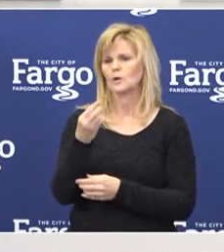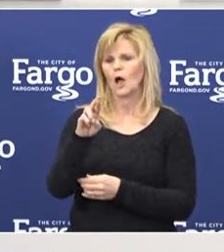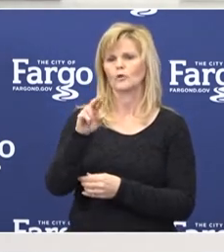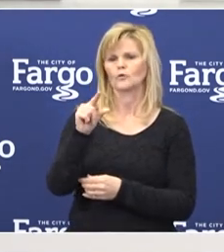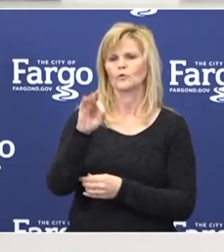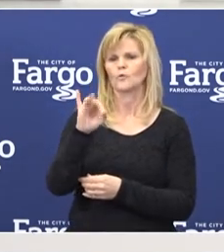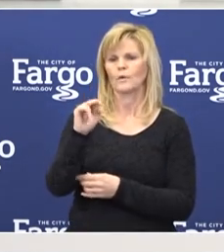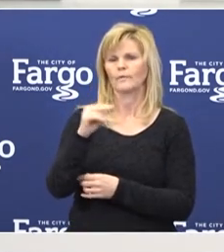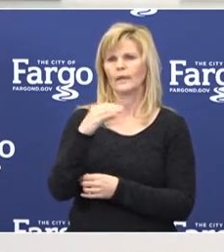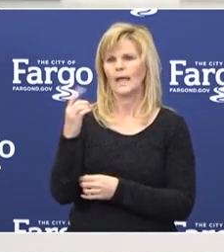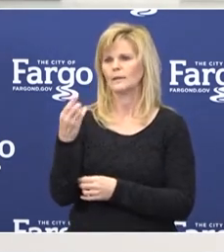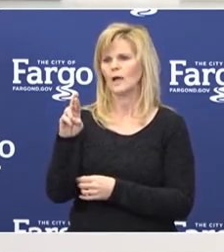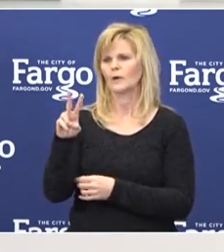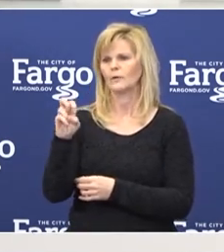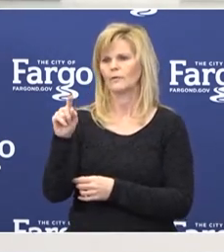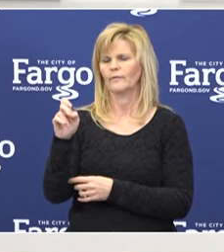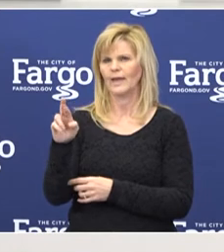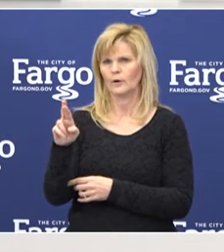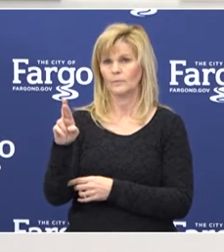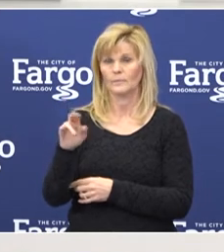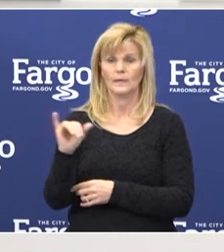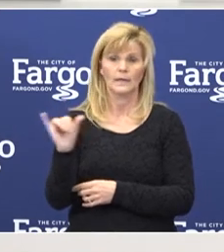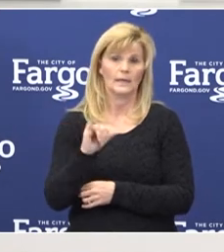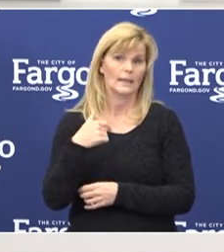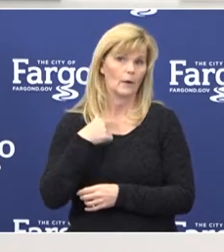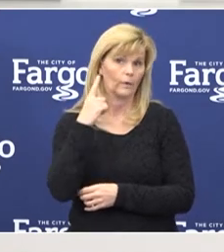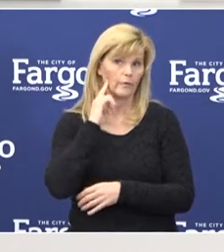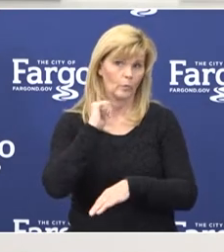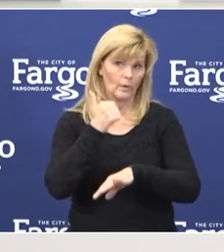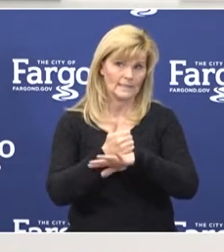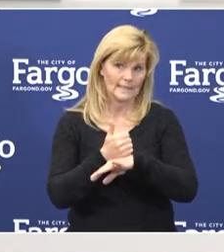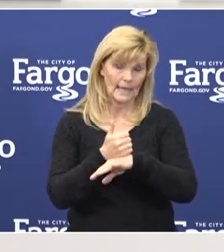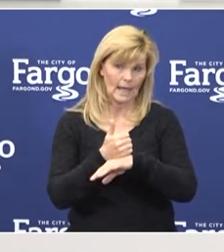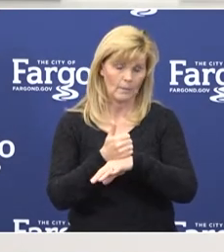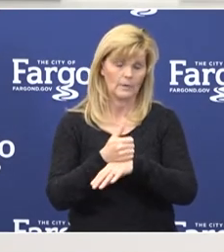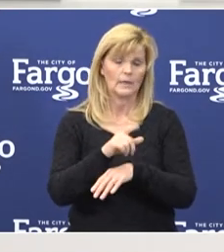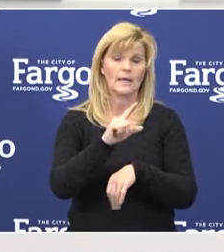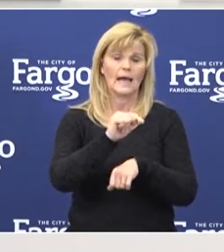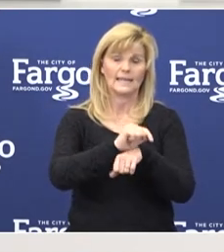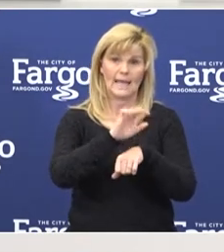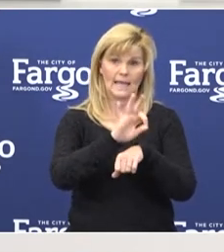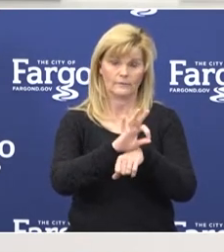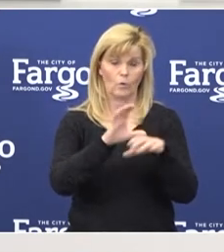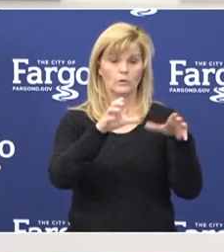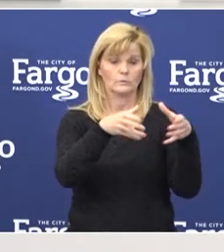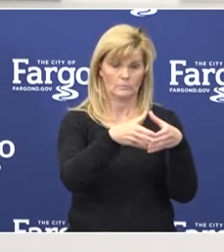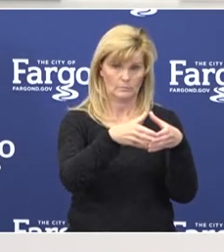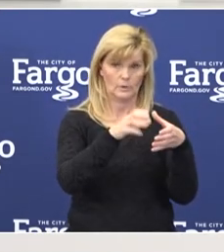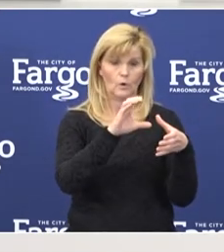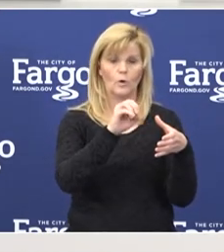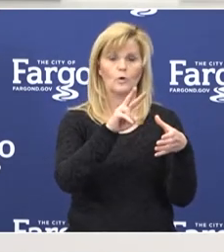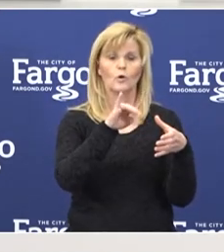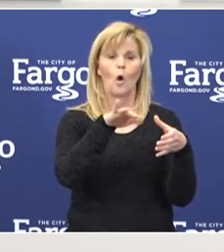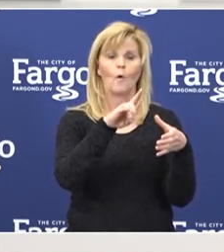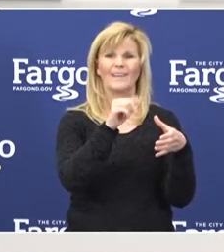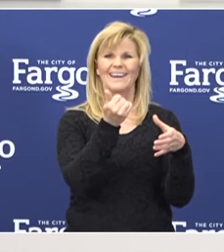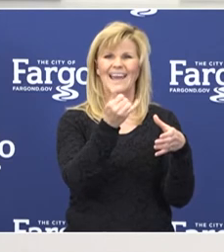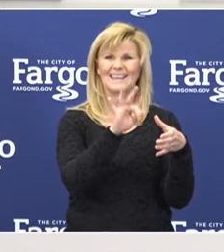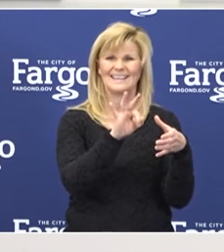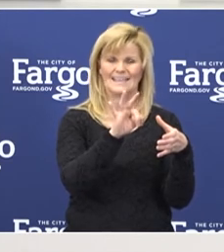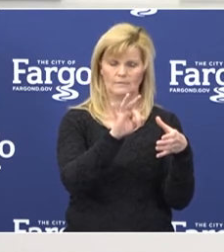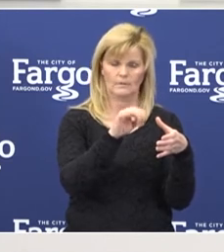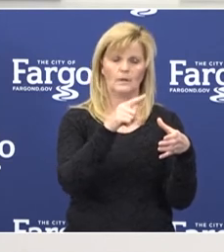As we heard from Desi, we formed the COVID-19 Task Force and that's a grouping that has come together to work on this problem.